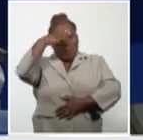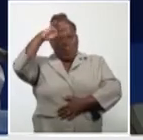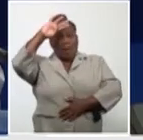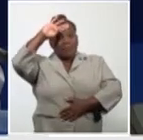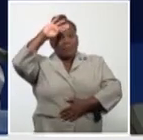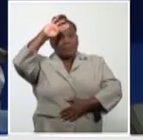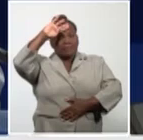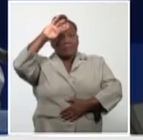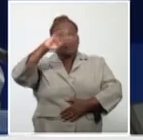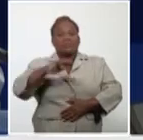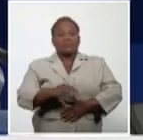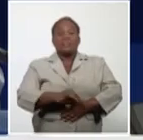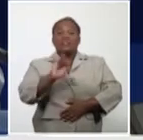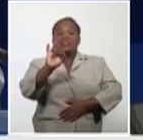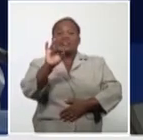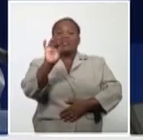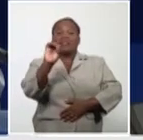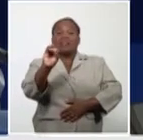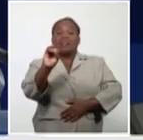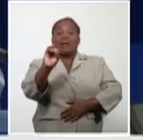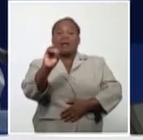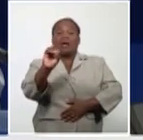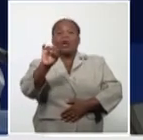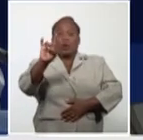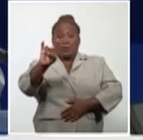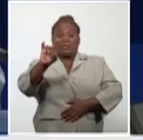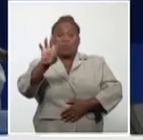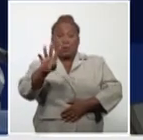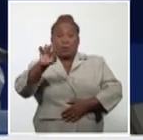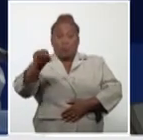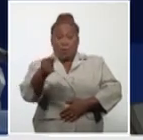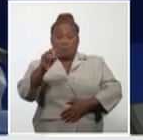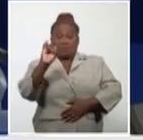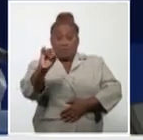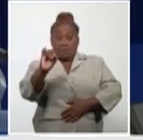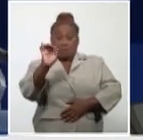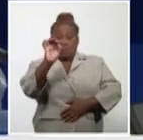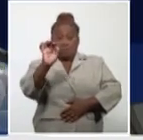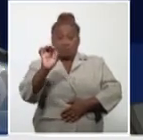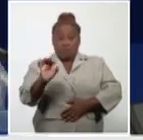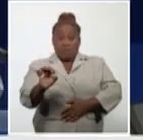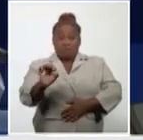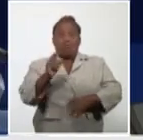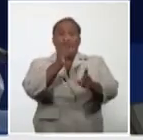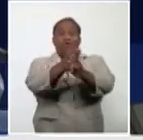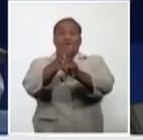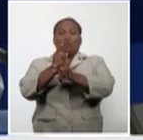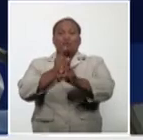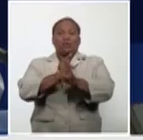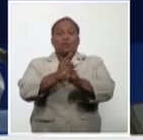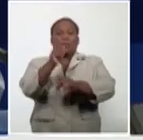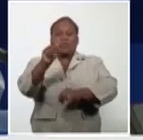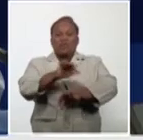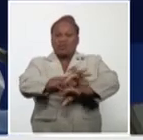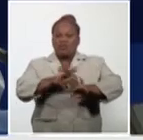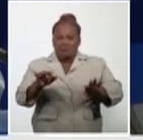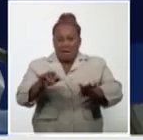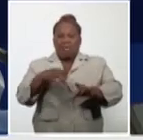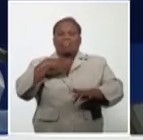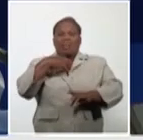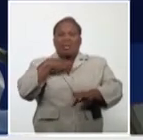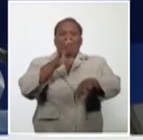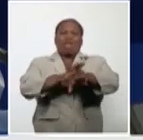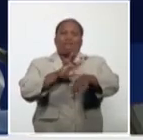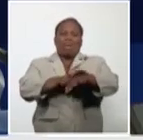confirmed cases are Cuban. 70, or 94.6 percent, are contacts of cases